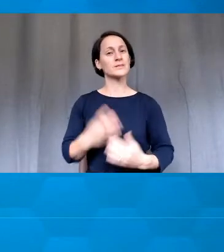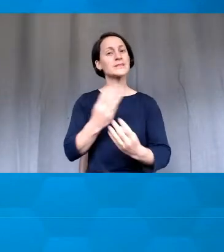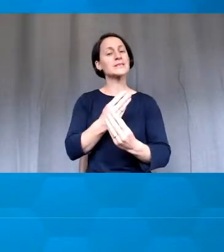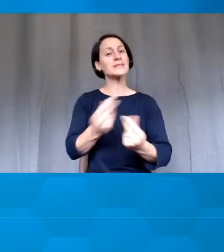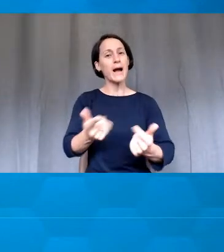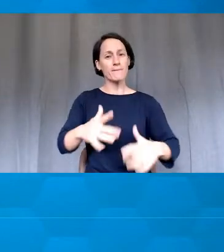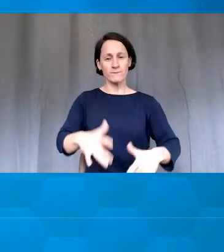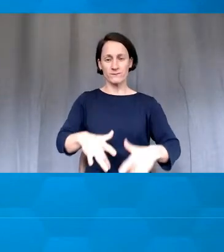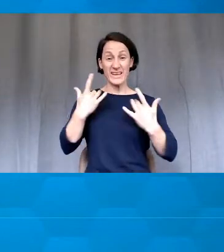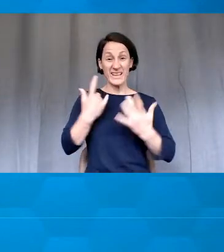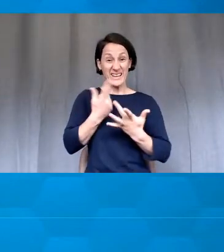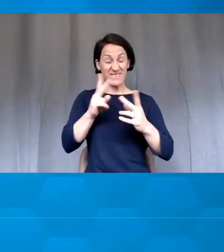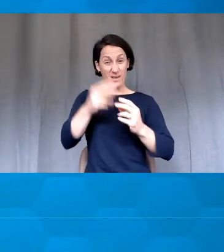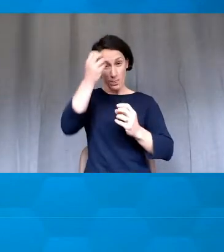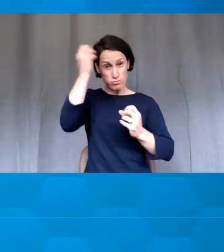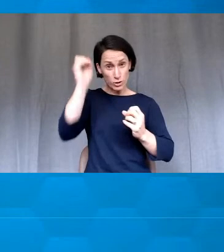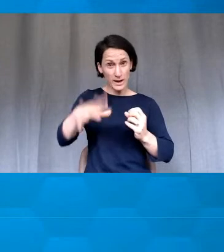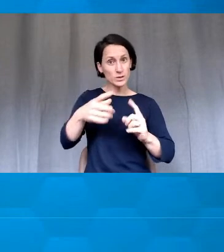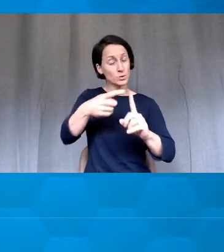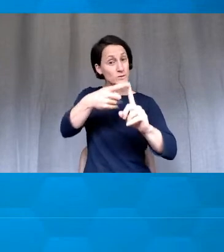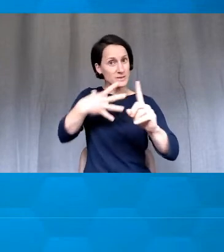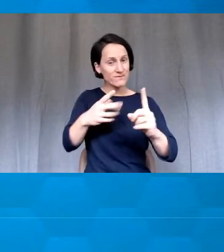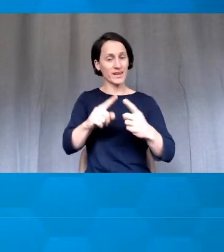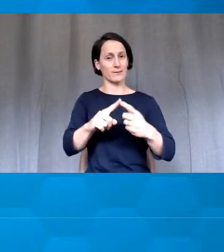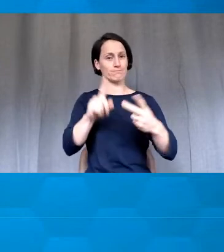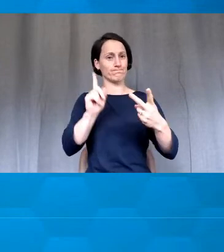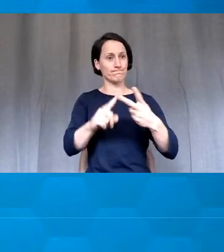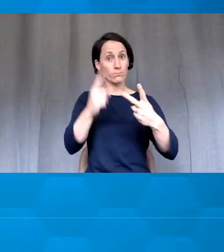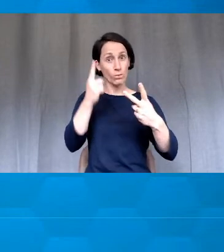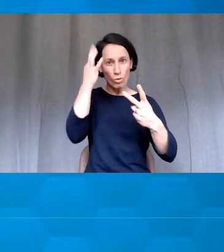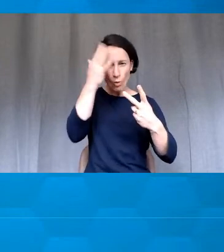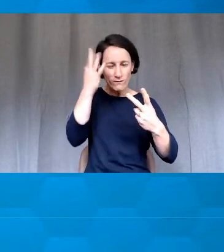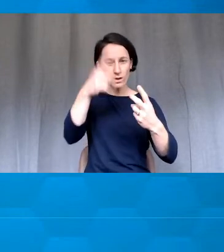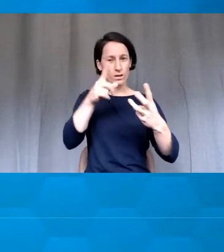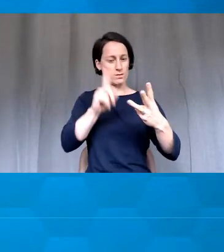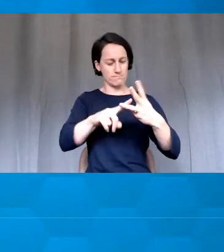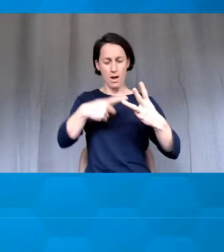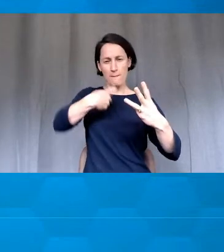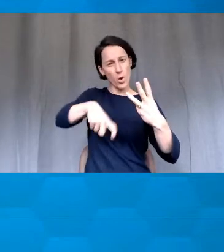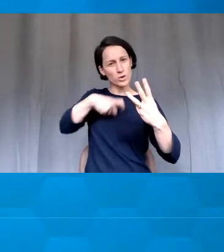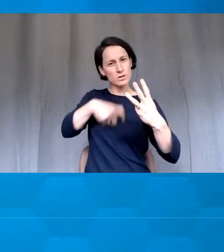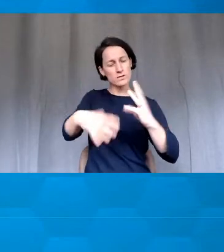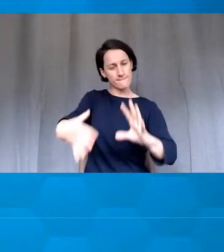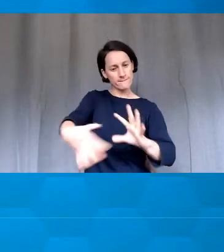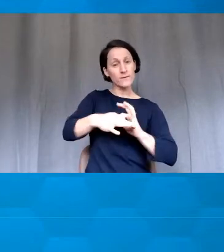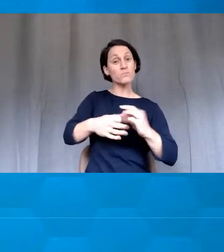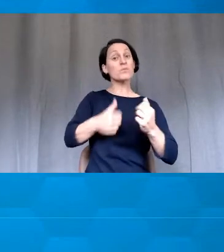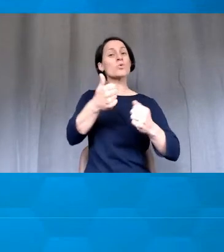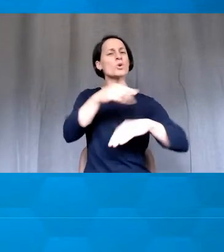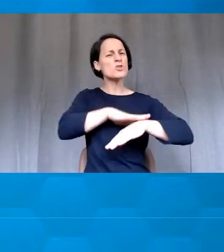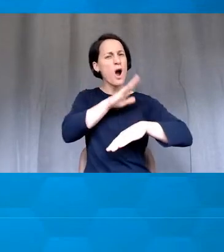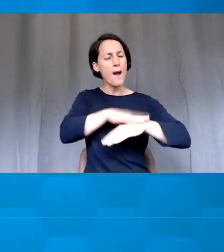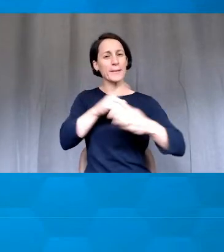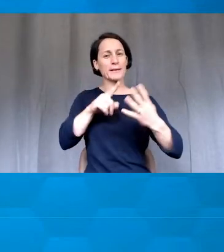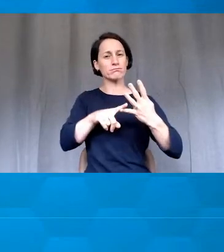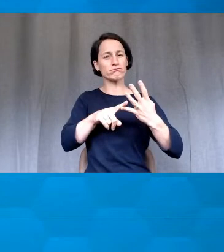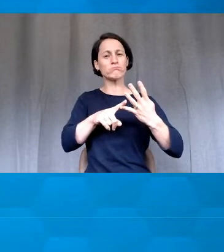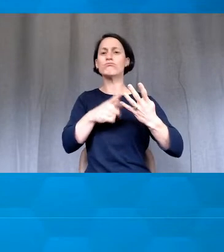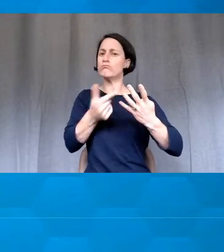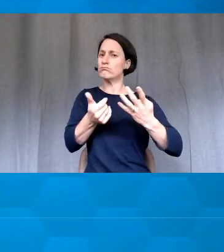specific. It's thoughtful, personalized, timely, tailored,